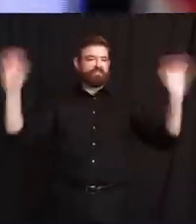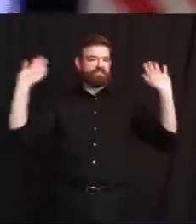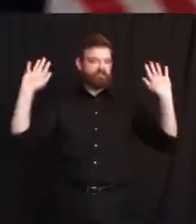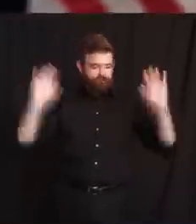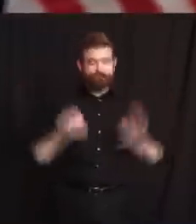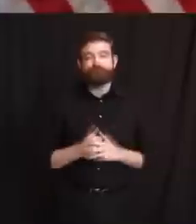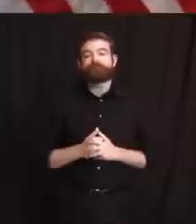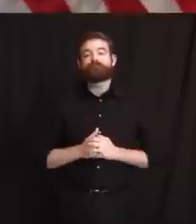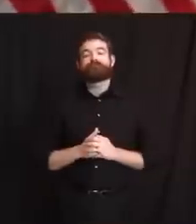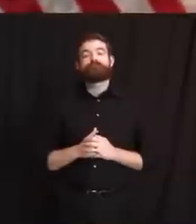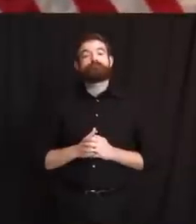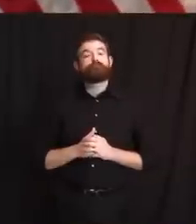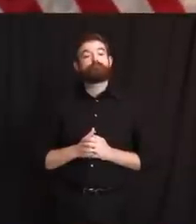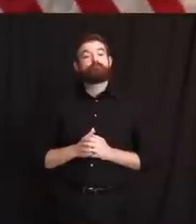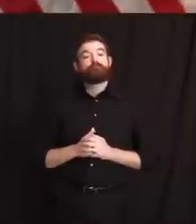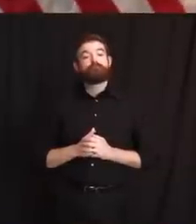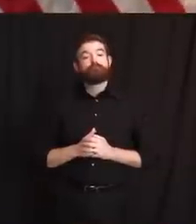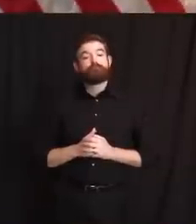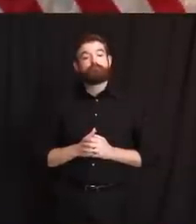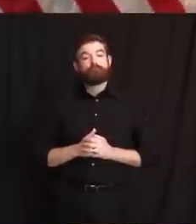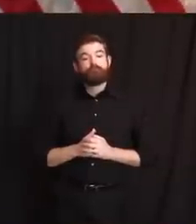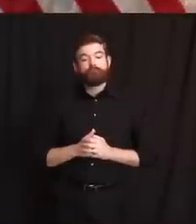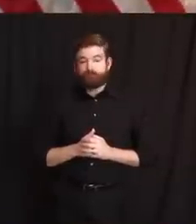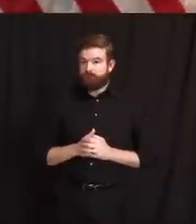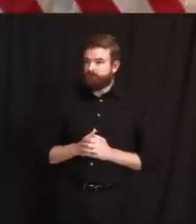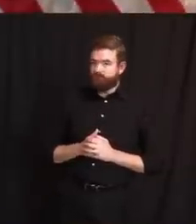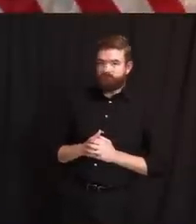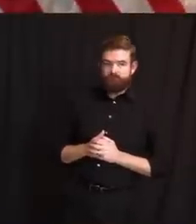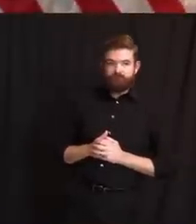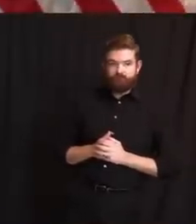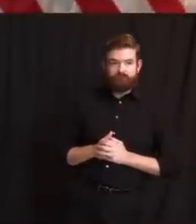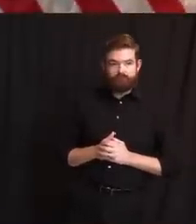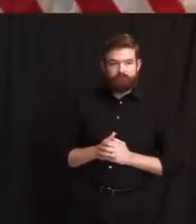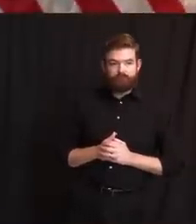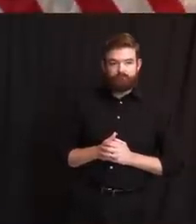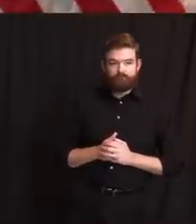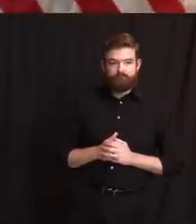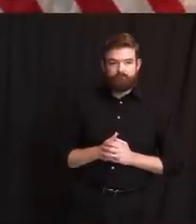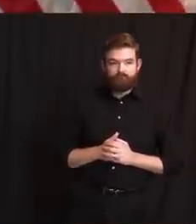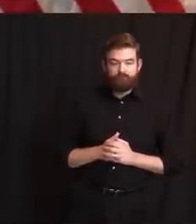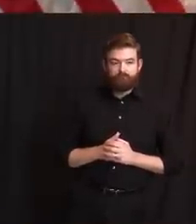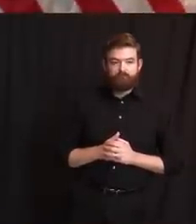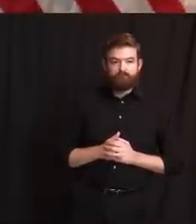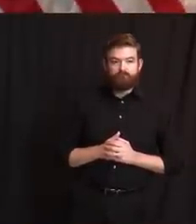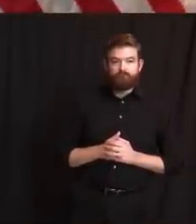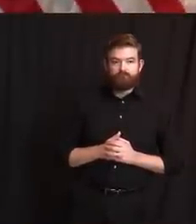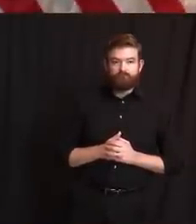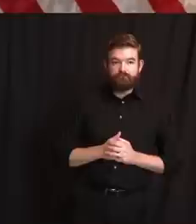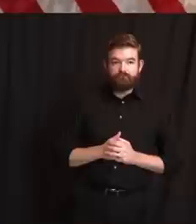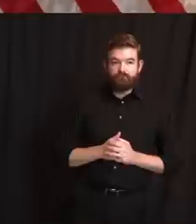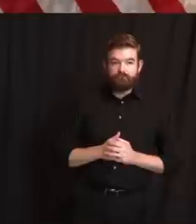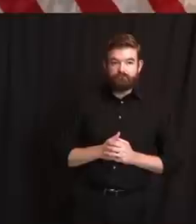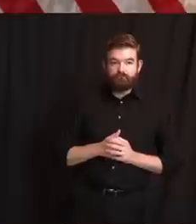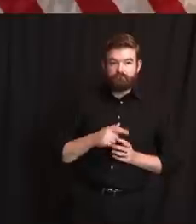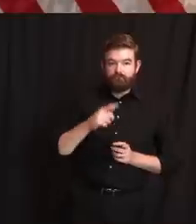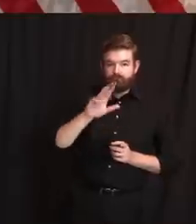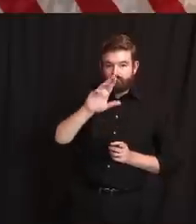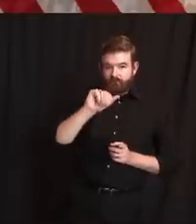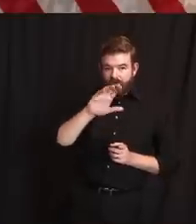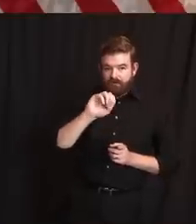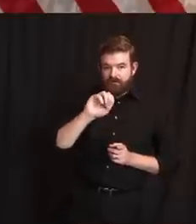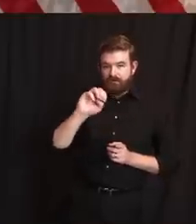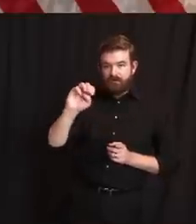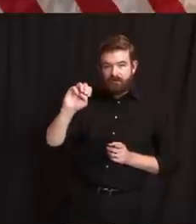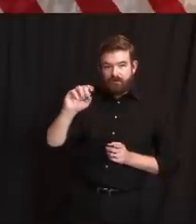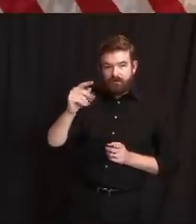Judy, I don't have my race, ethnicity, and demographics under the age of 18. Are we still at one loss of